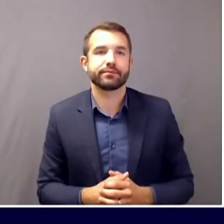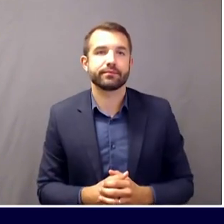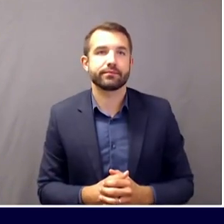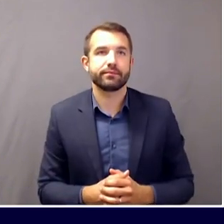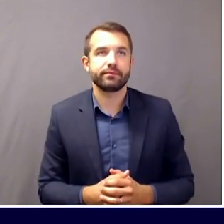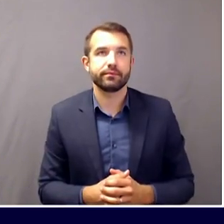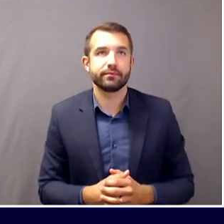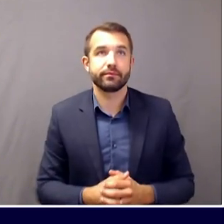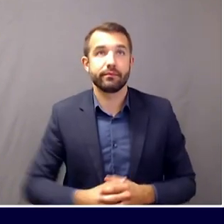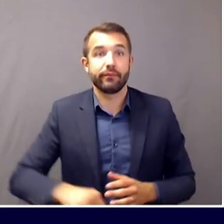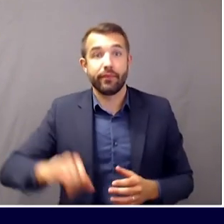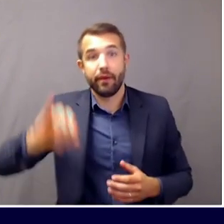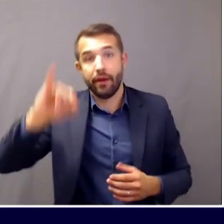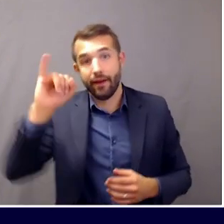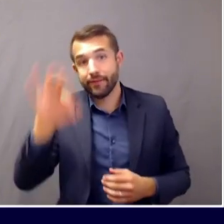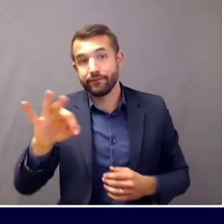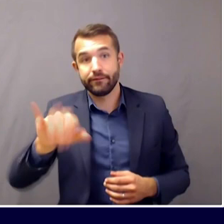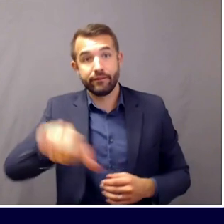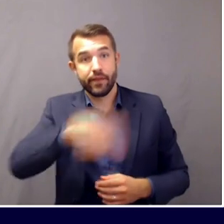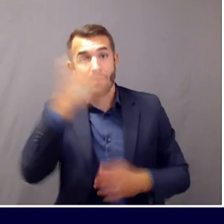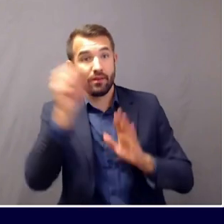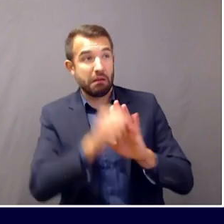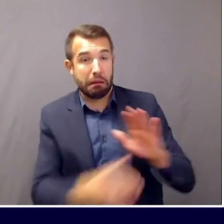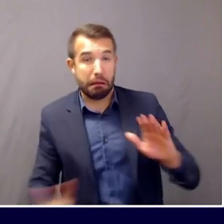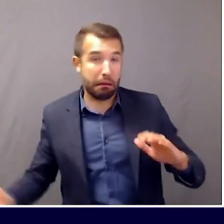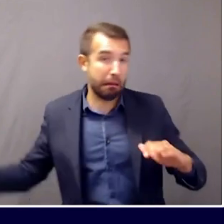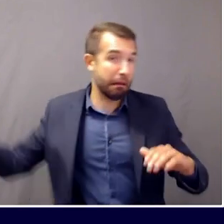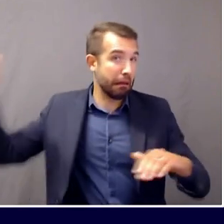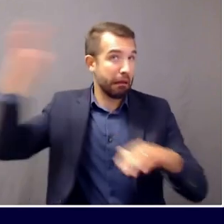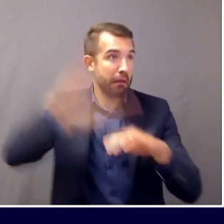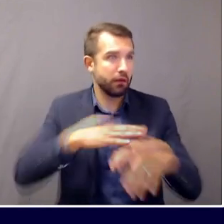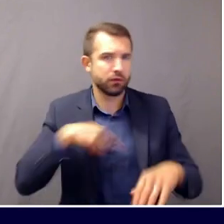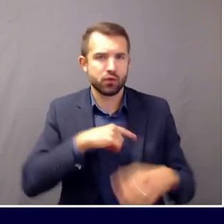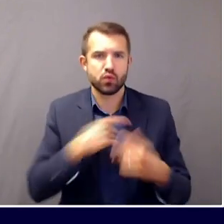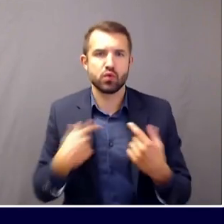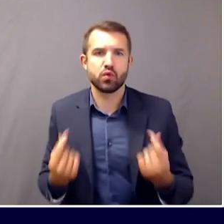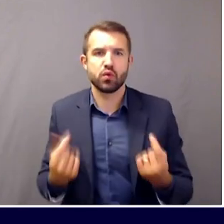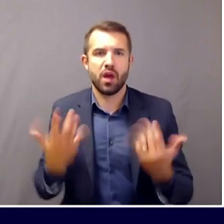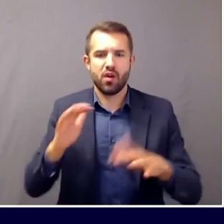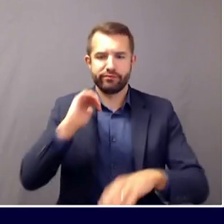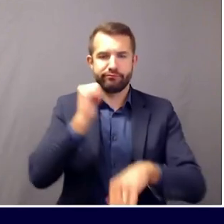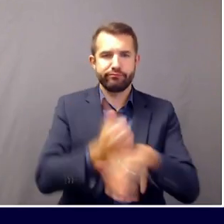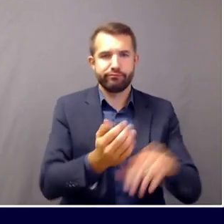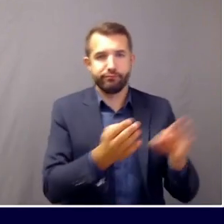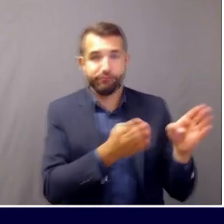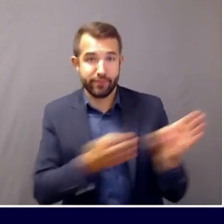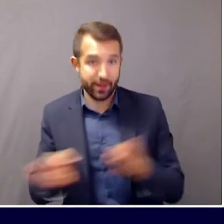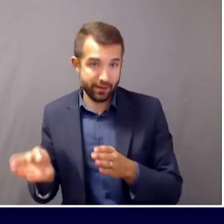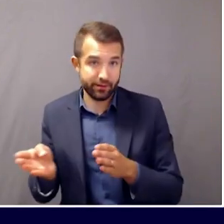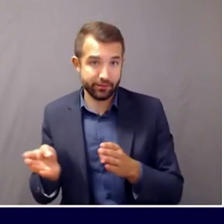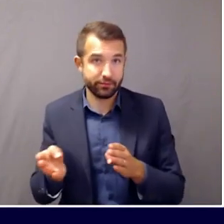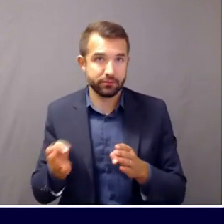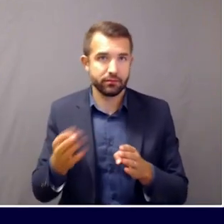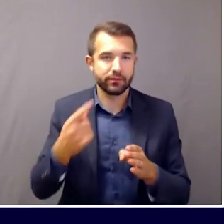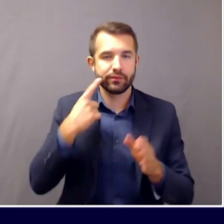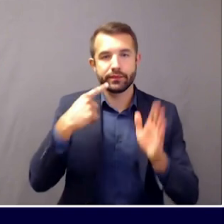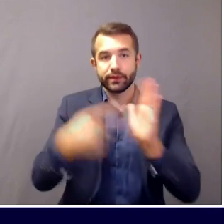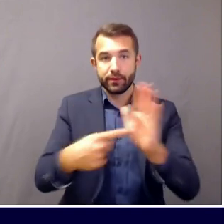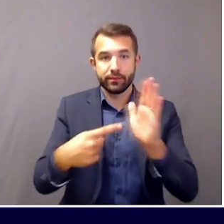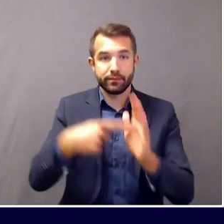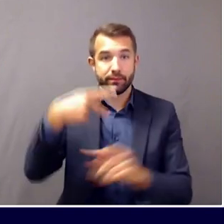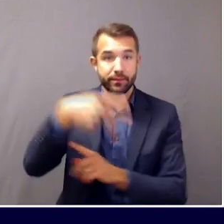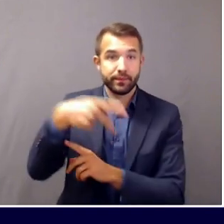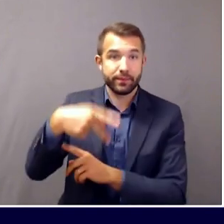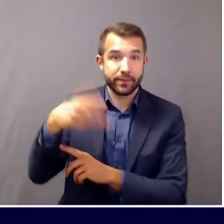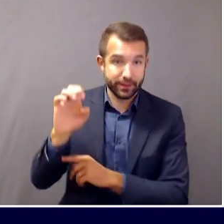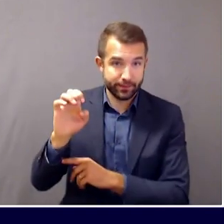as it has in some other states. So with specific example or specific focus on PPE, even though we have been pushing